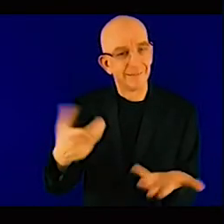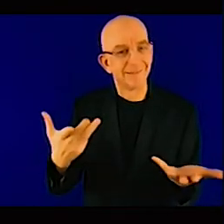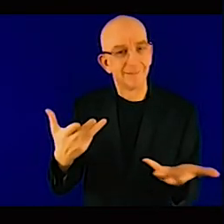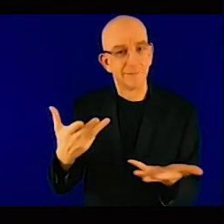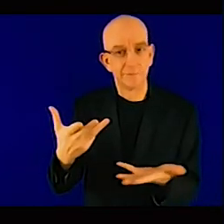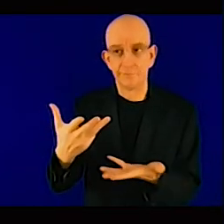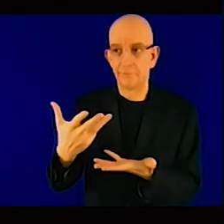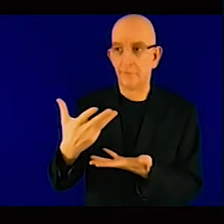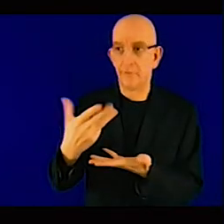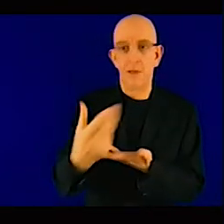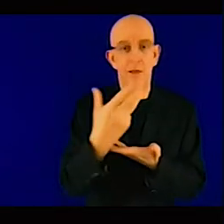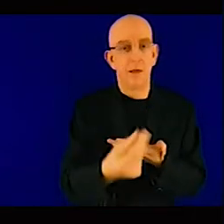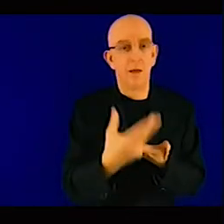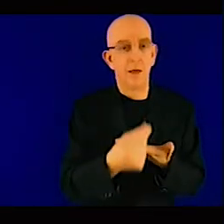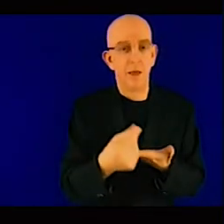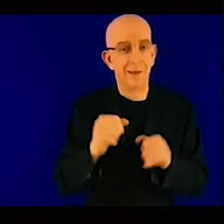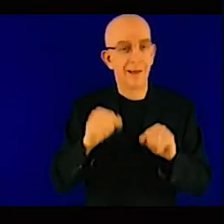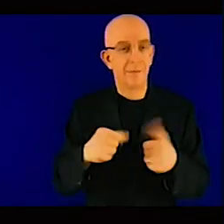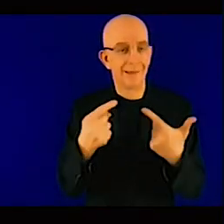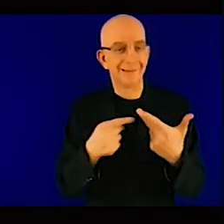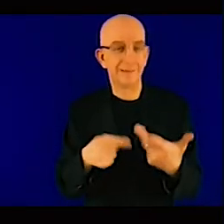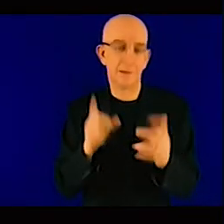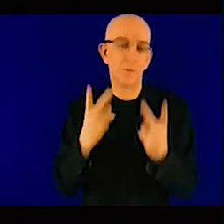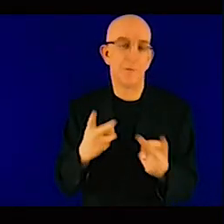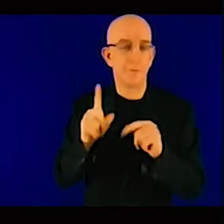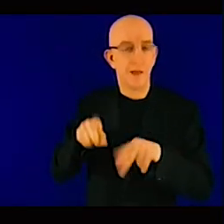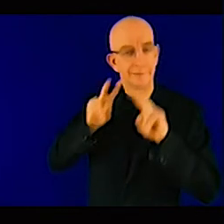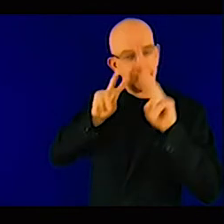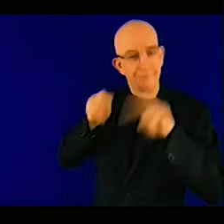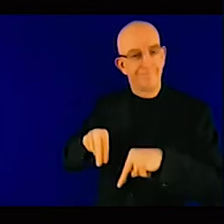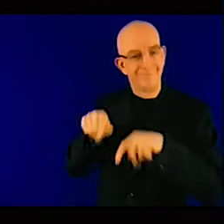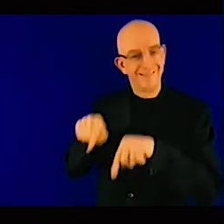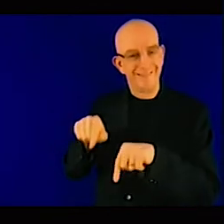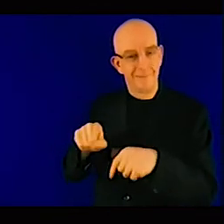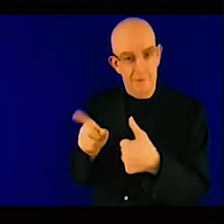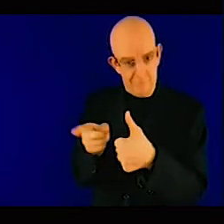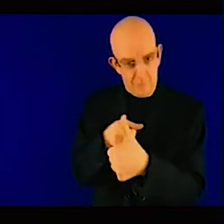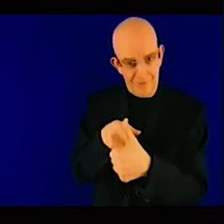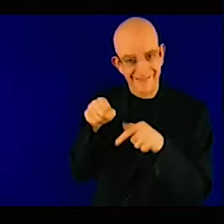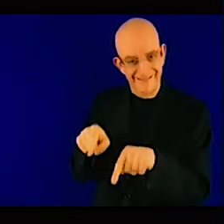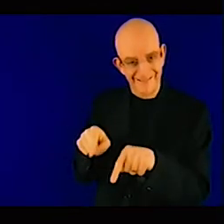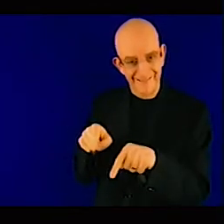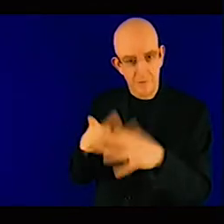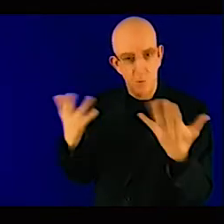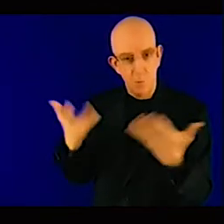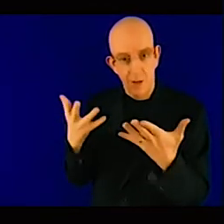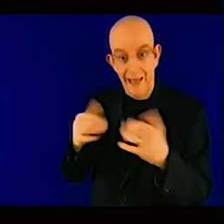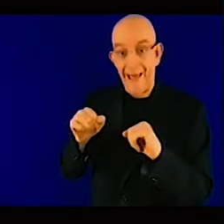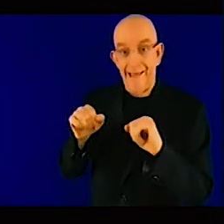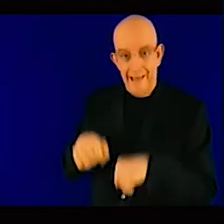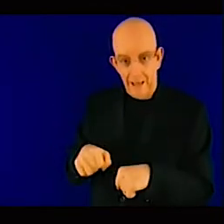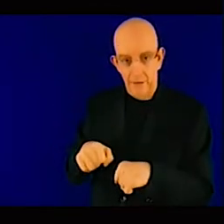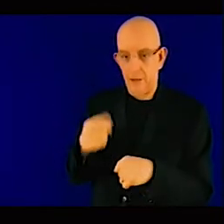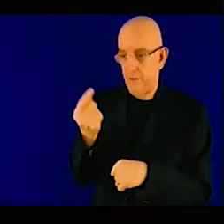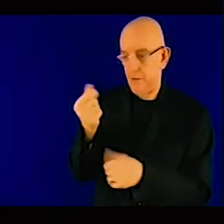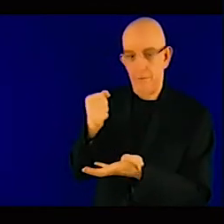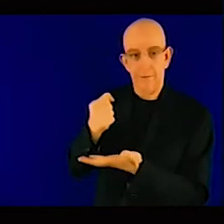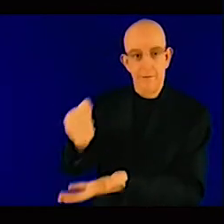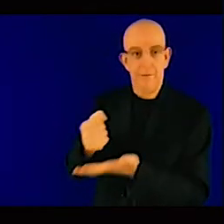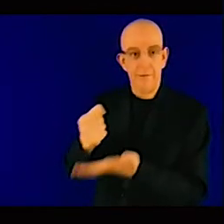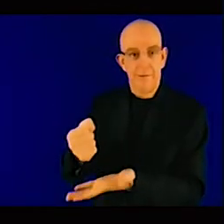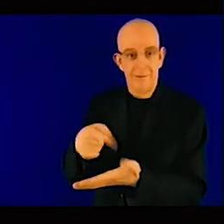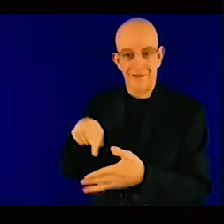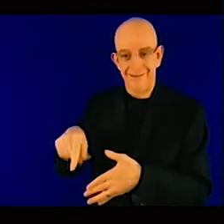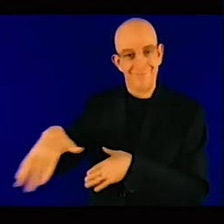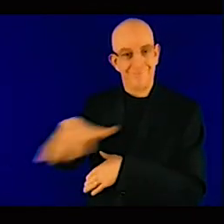the energy sector. The second issue, I have said, is about regulation and a good public-private